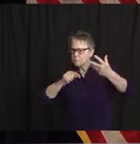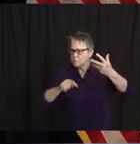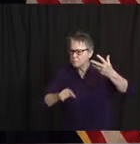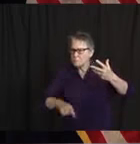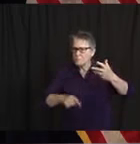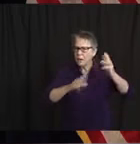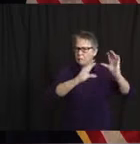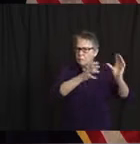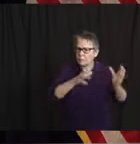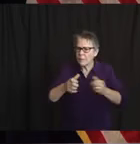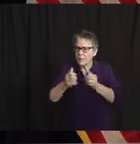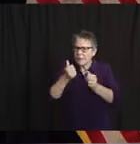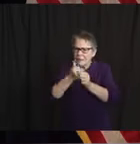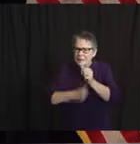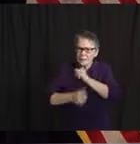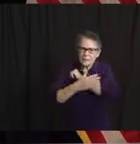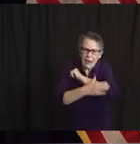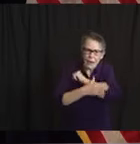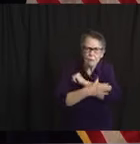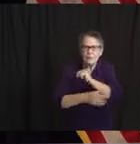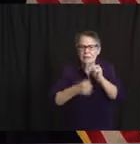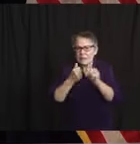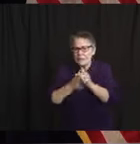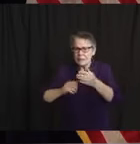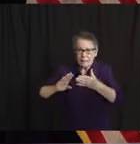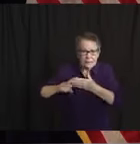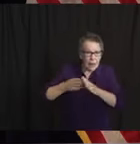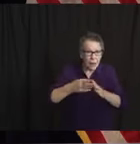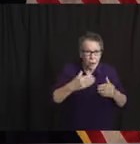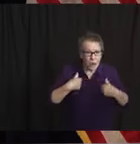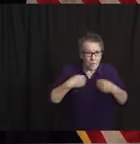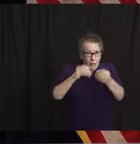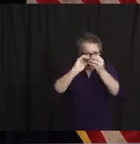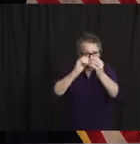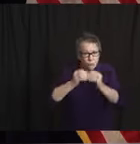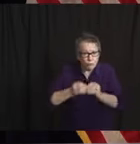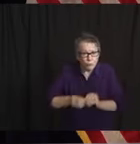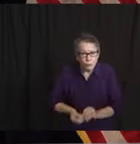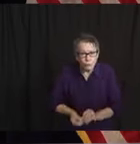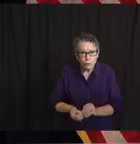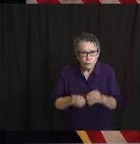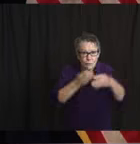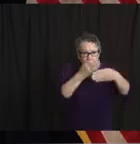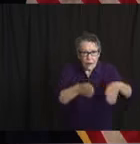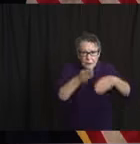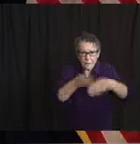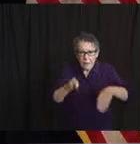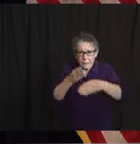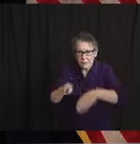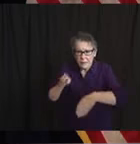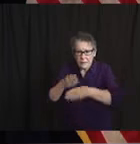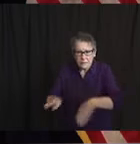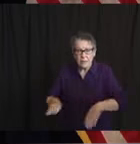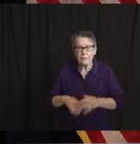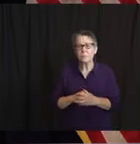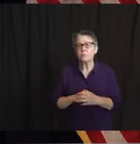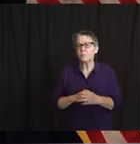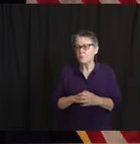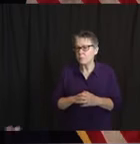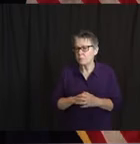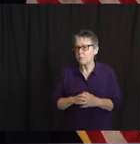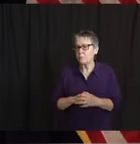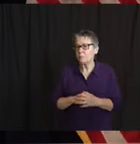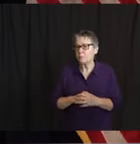that? Can you show us new modeling that shows predictions of what the second wave of coronavirus might look